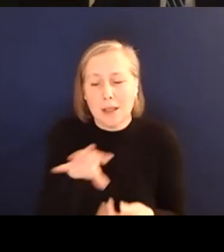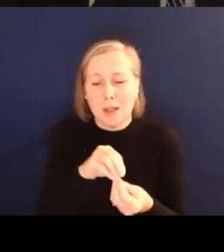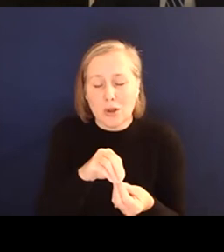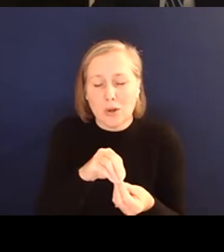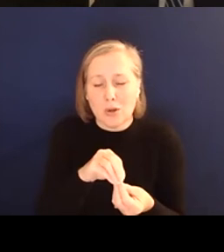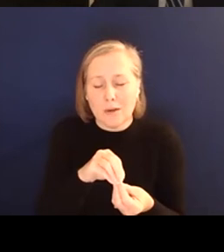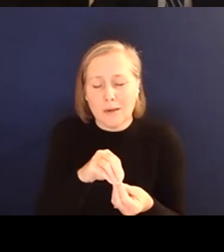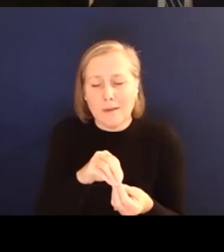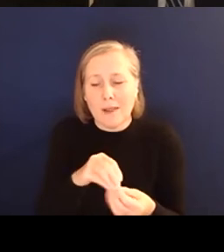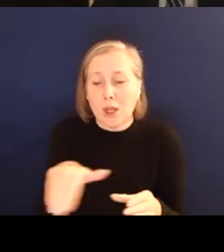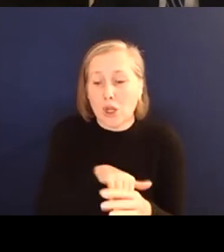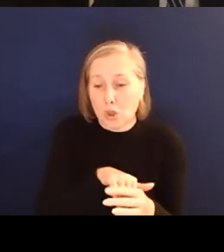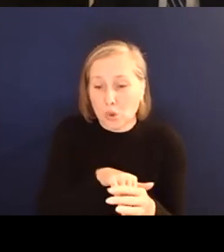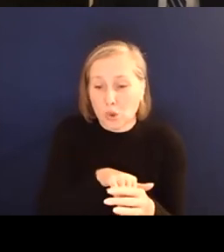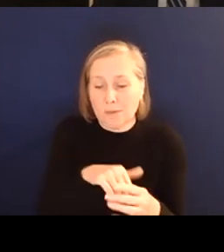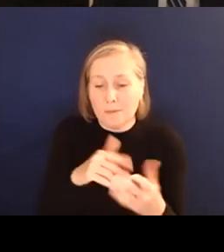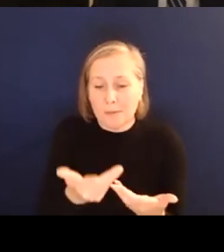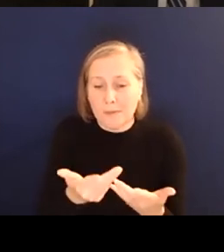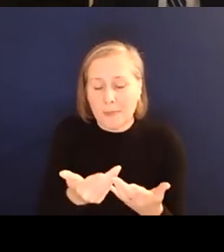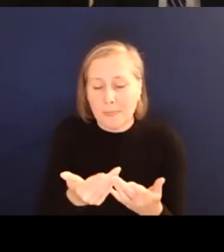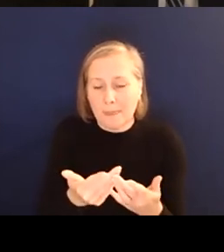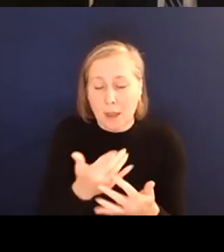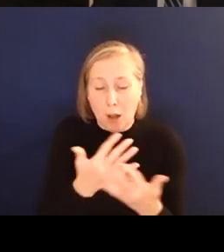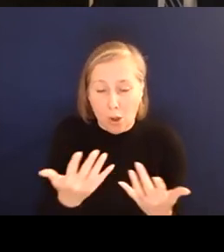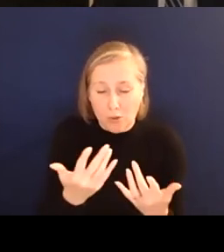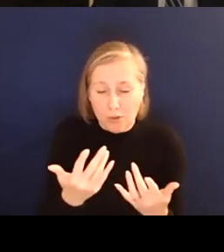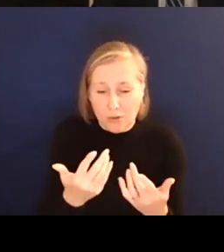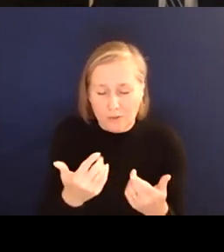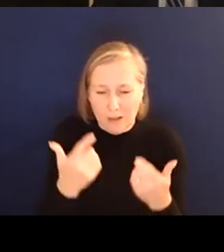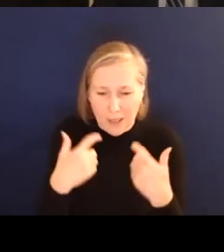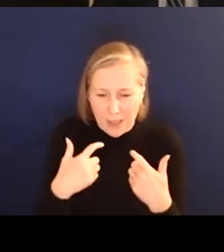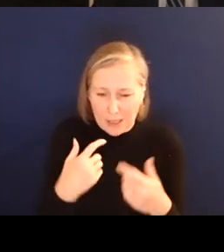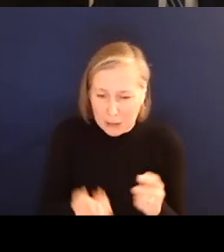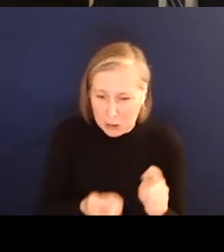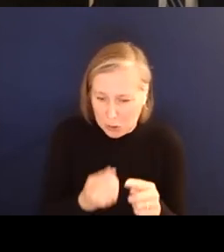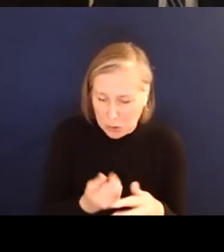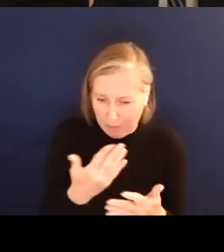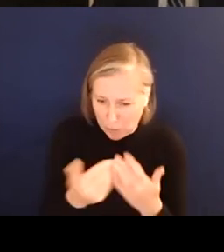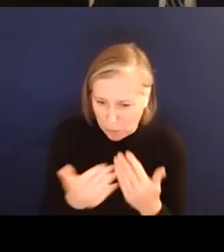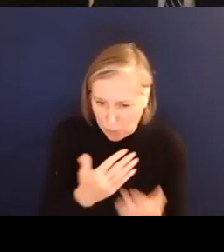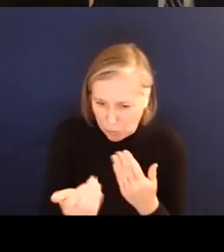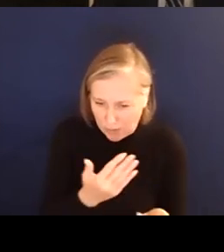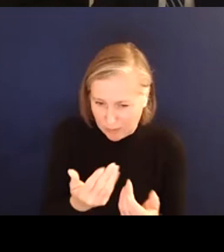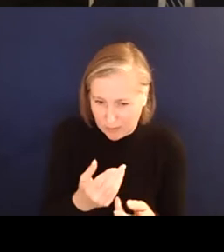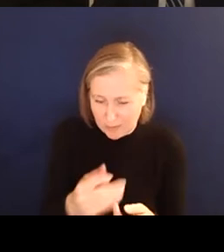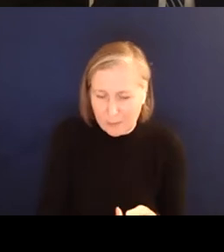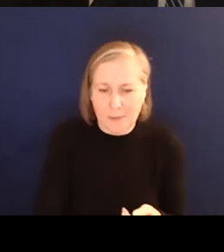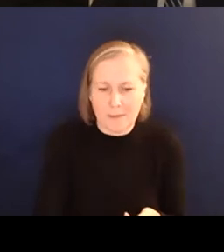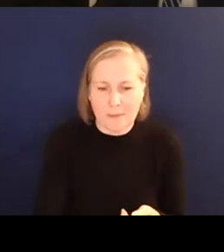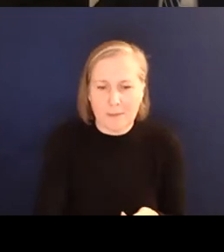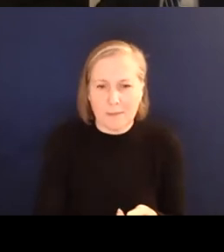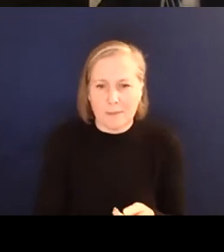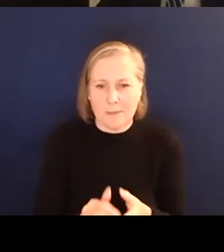and, and, and also legal issues that we need to be worked out late days. And also the,